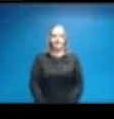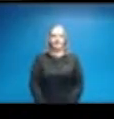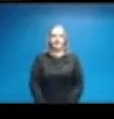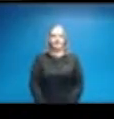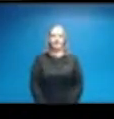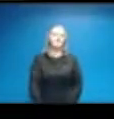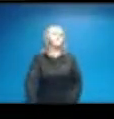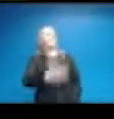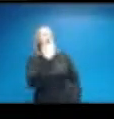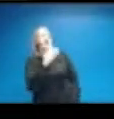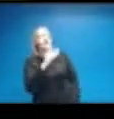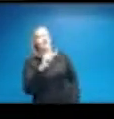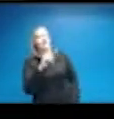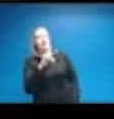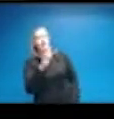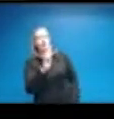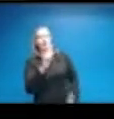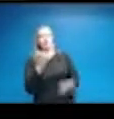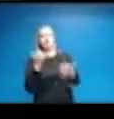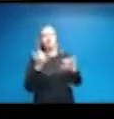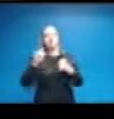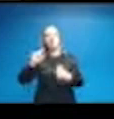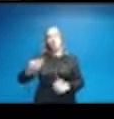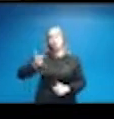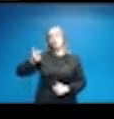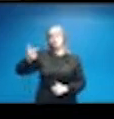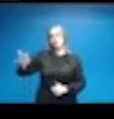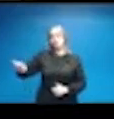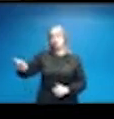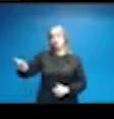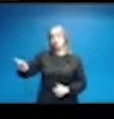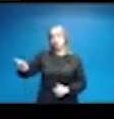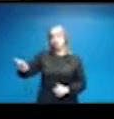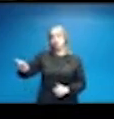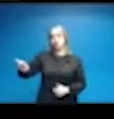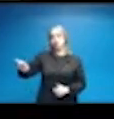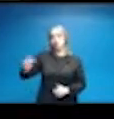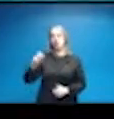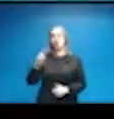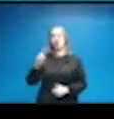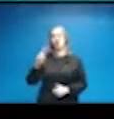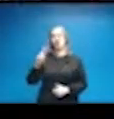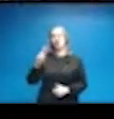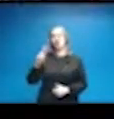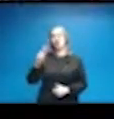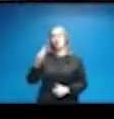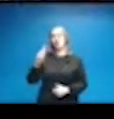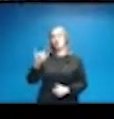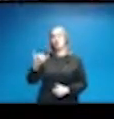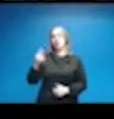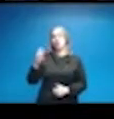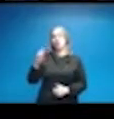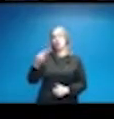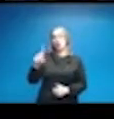Thank you, Mike. Mike, I'm going to turn it over now to Rudy Garza from CPS.